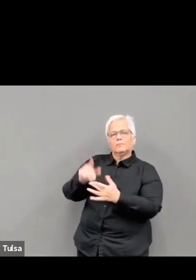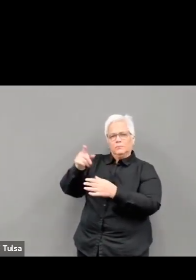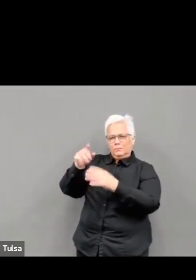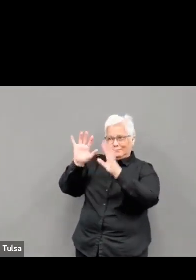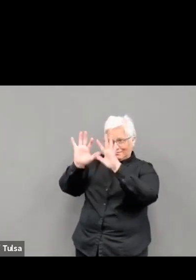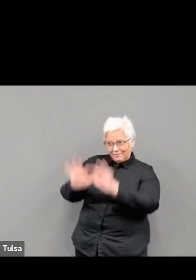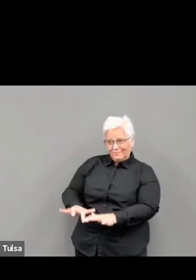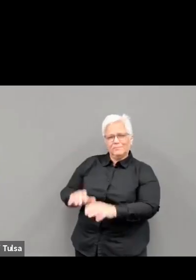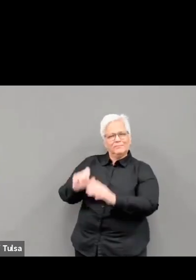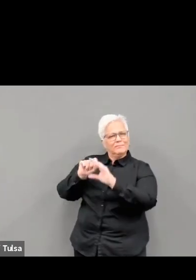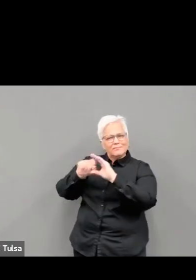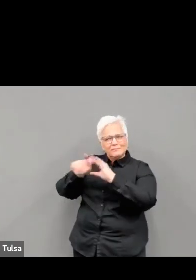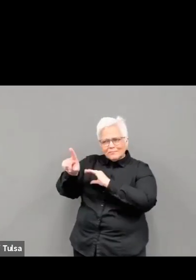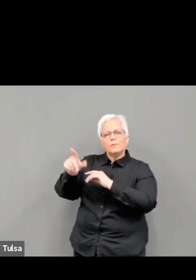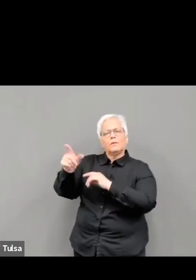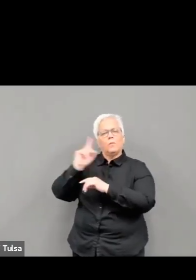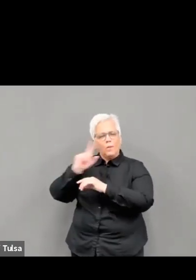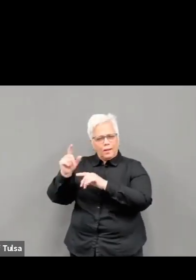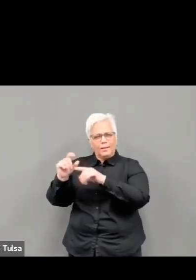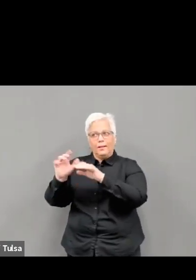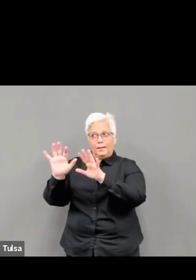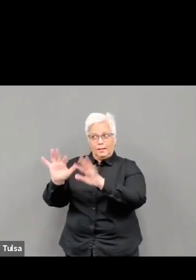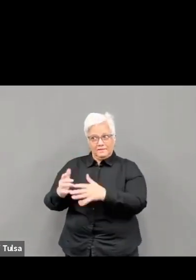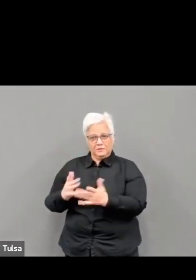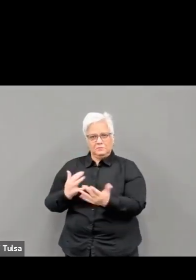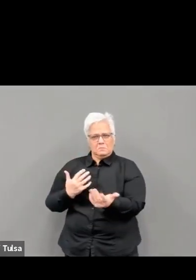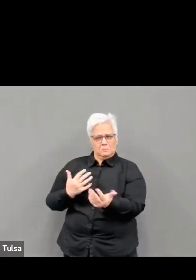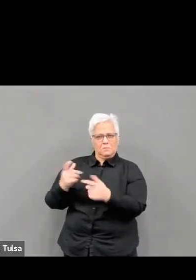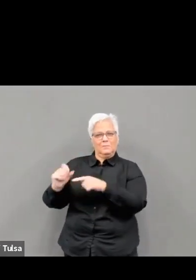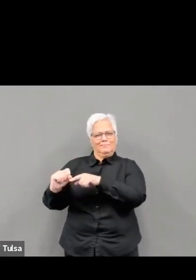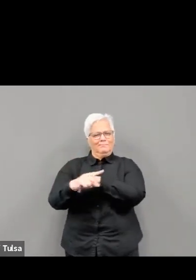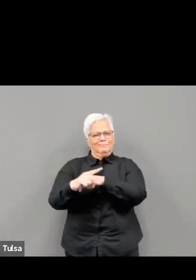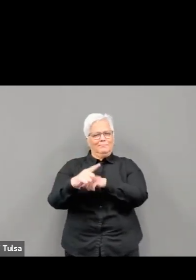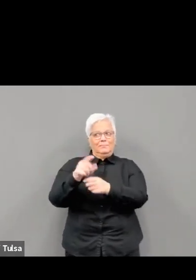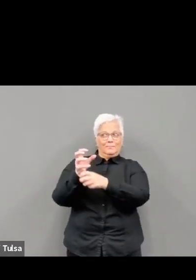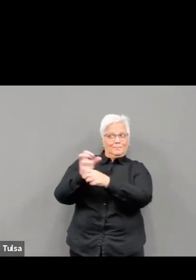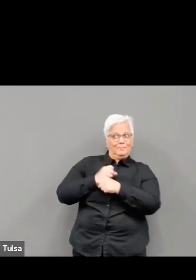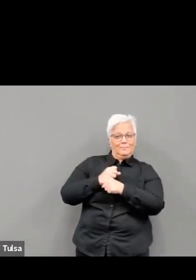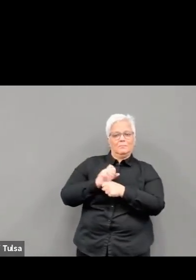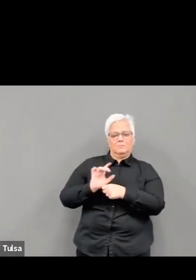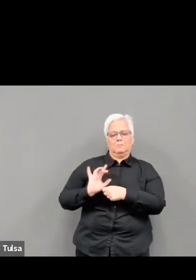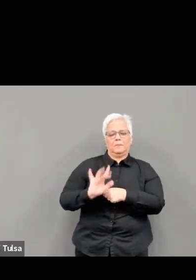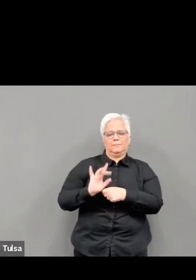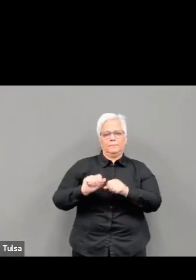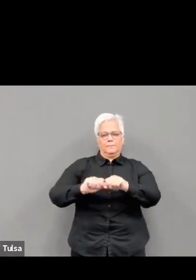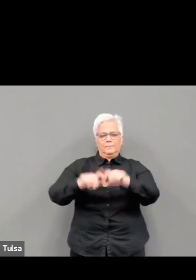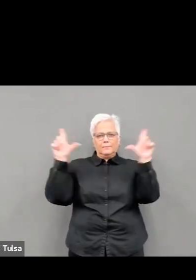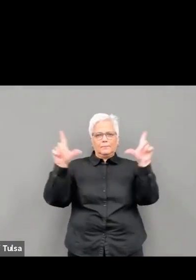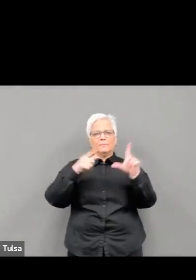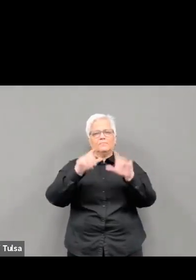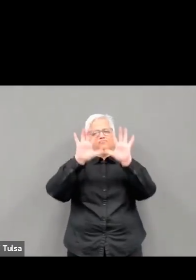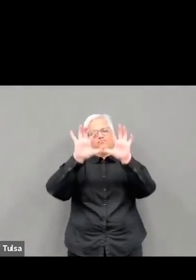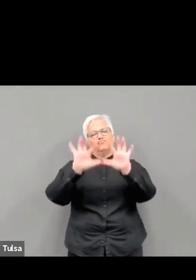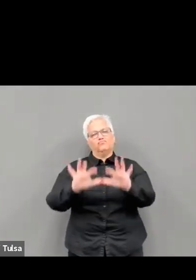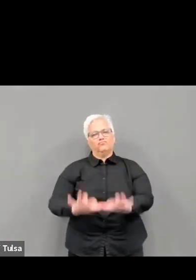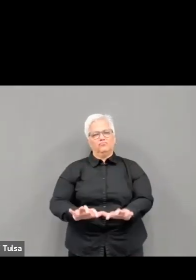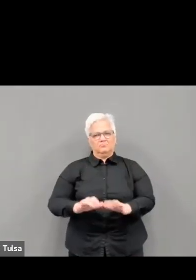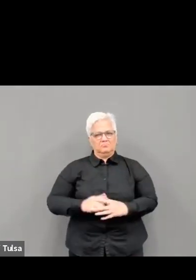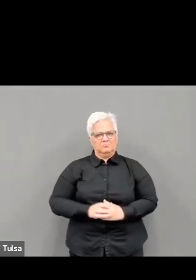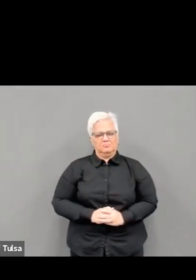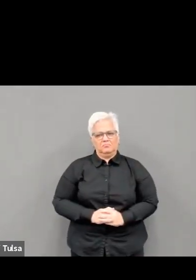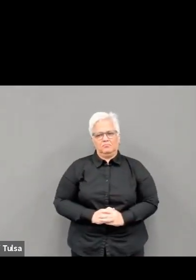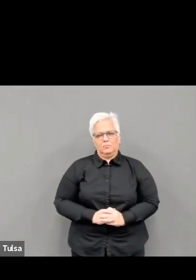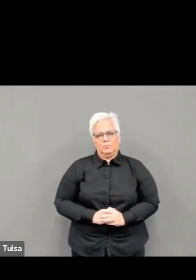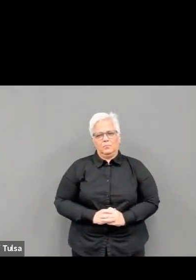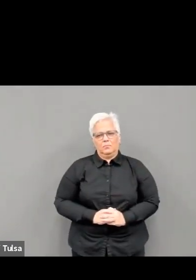appointment to the portal. Information about first and second doses is available on our website as well as a link to the portal. The